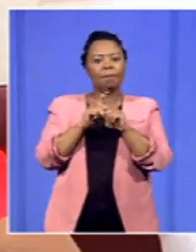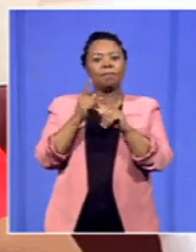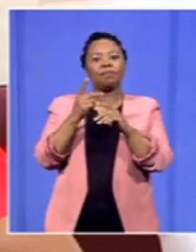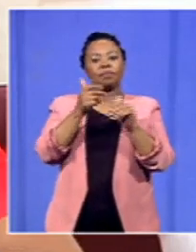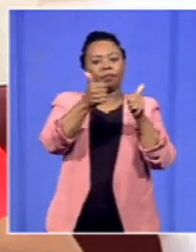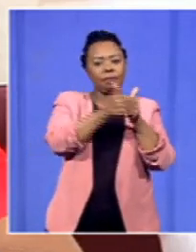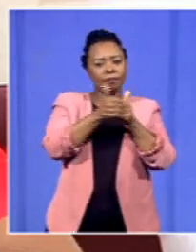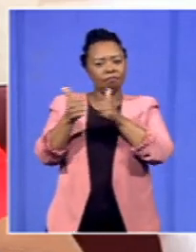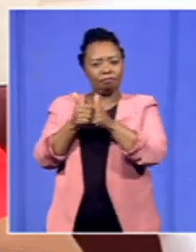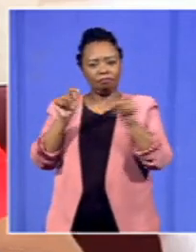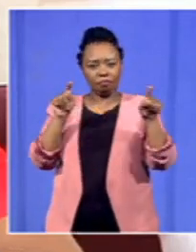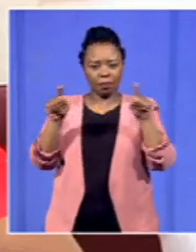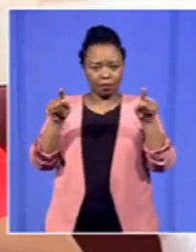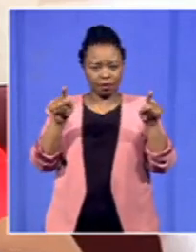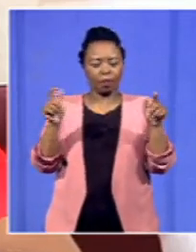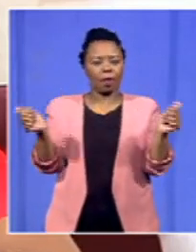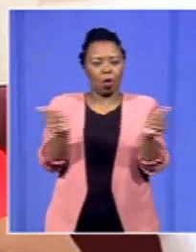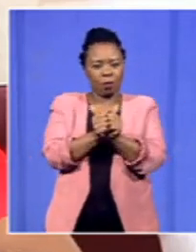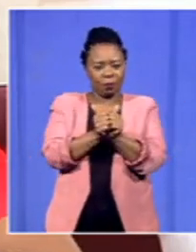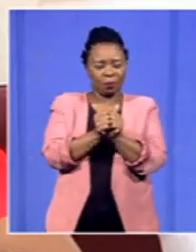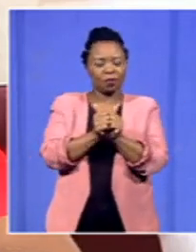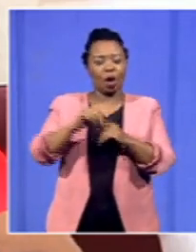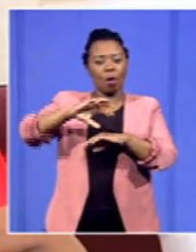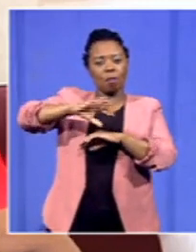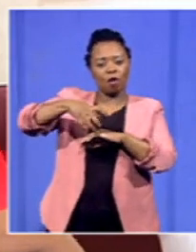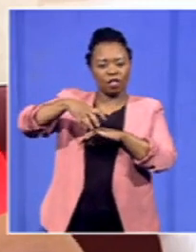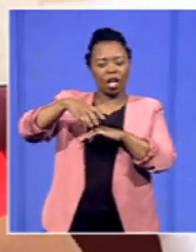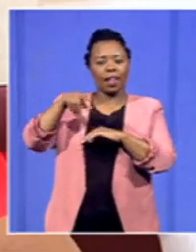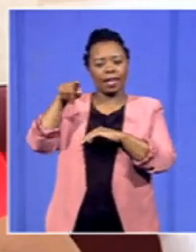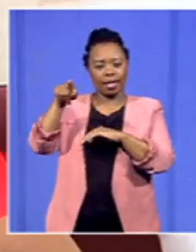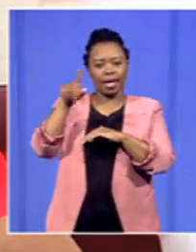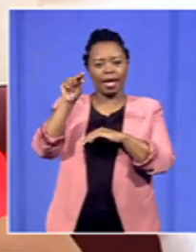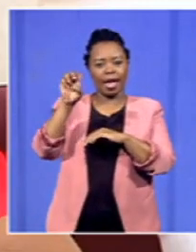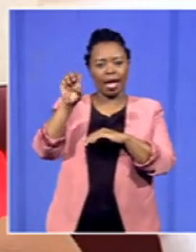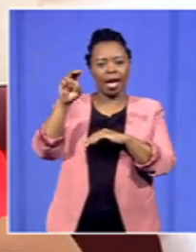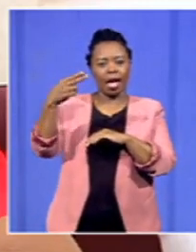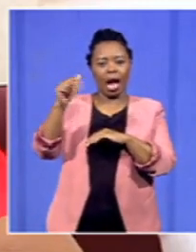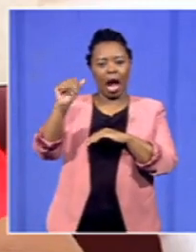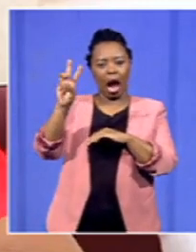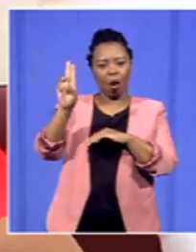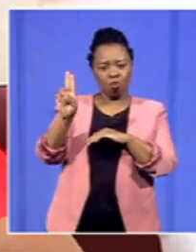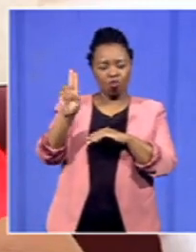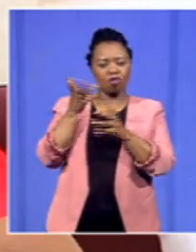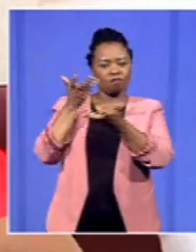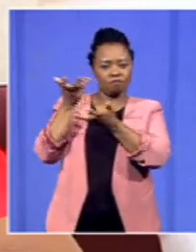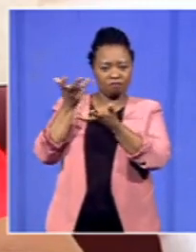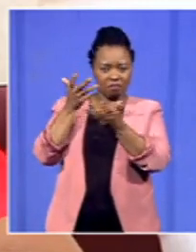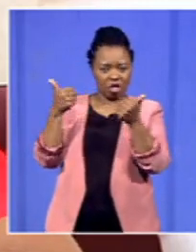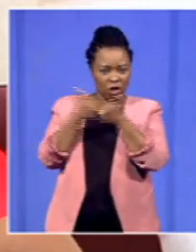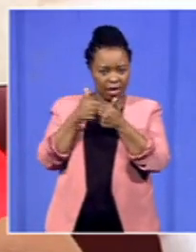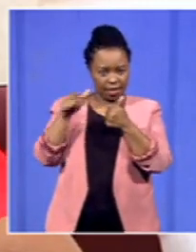Office Bears of Dinoza and the Provincial Office Bears of Nehao where we're talking on this challenge. So, there are